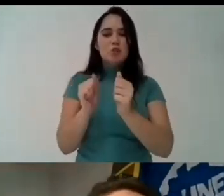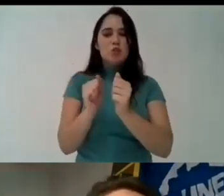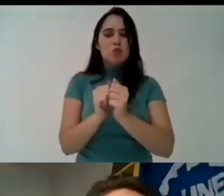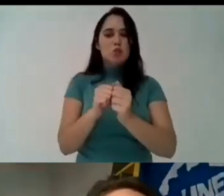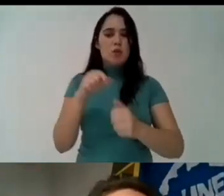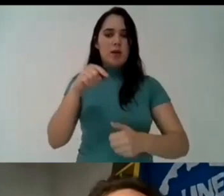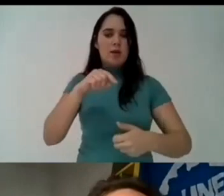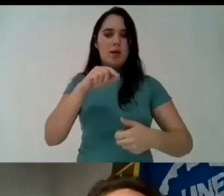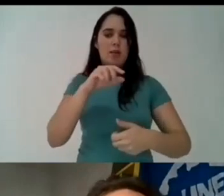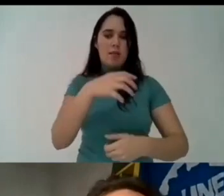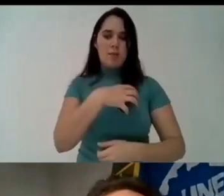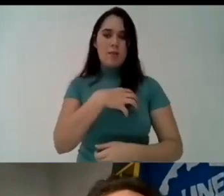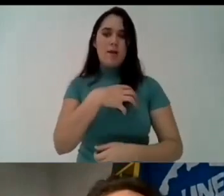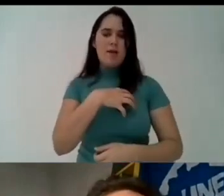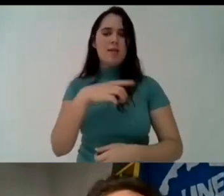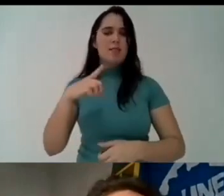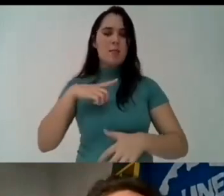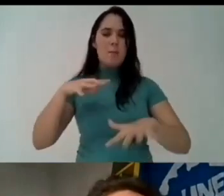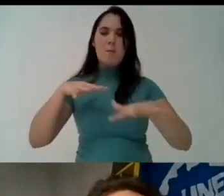communities